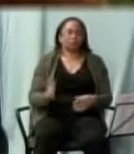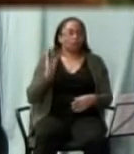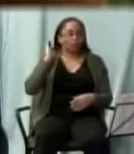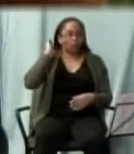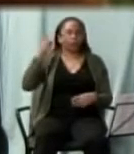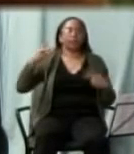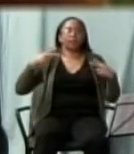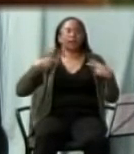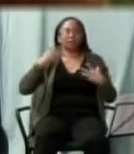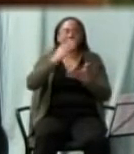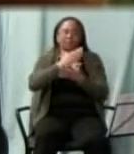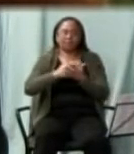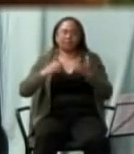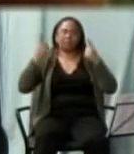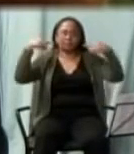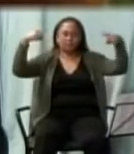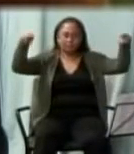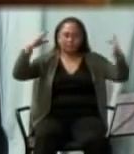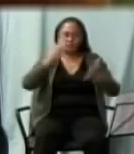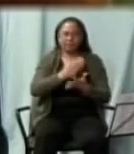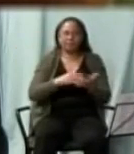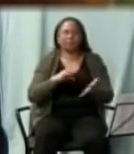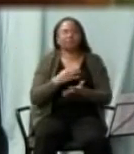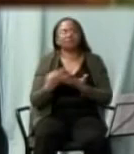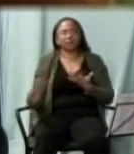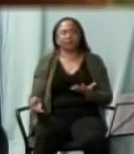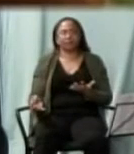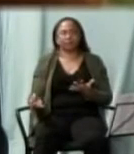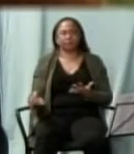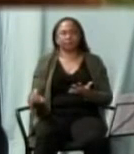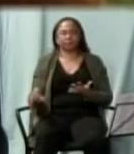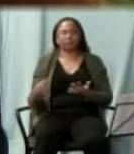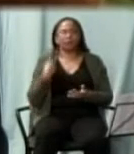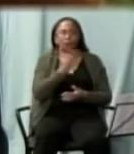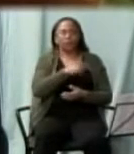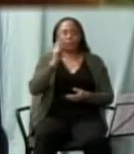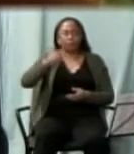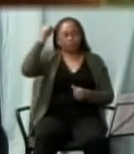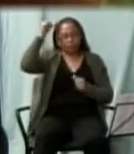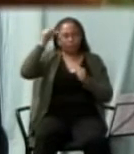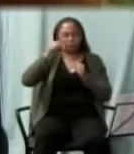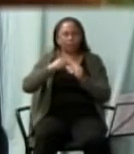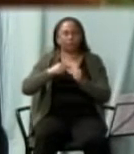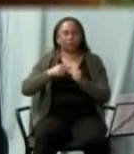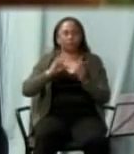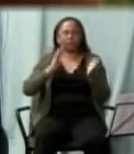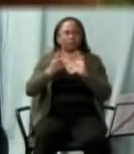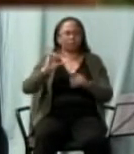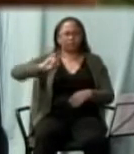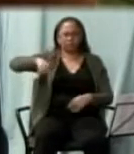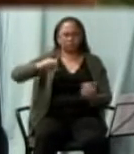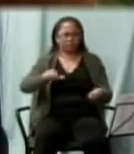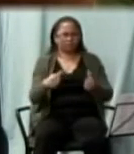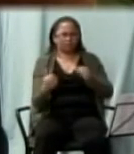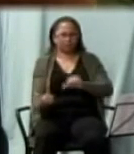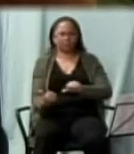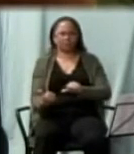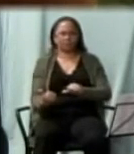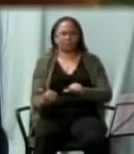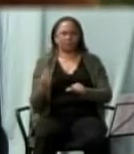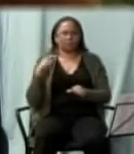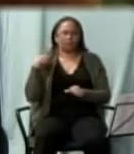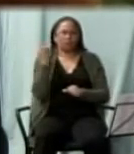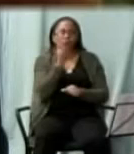success let us remember like John the Baptist we go